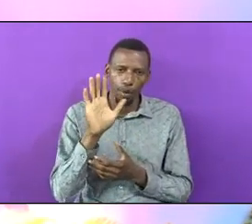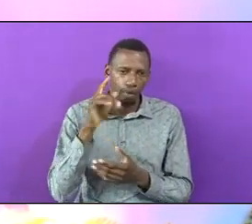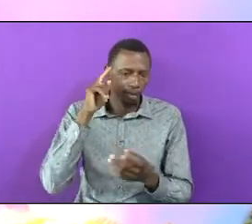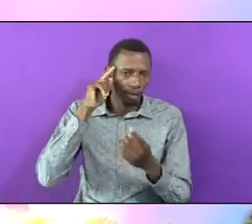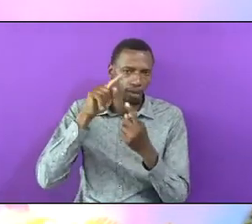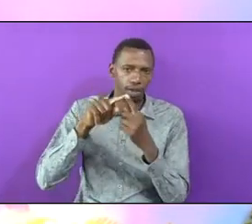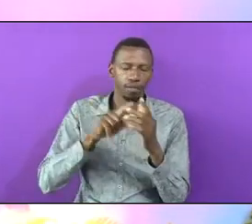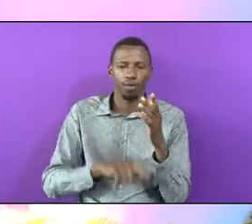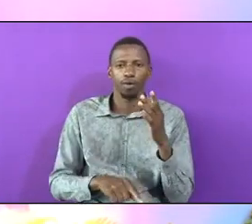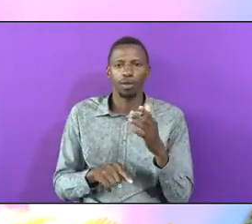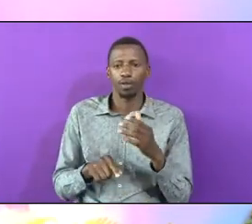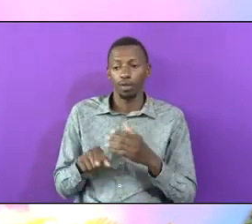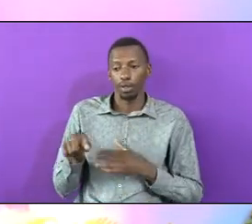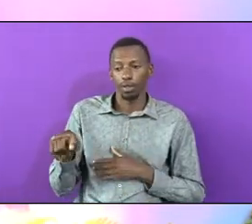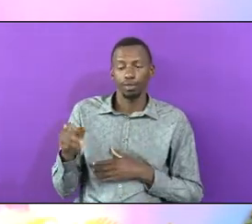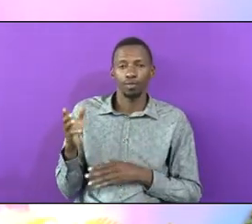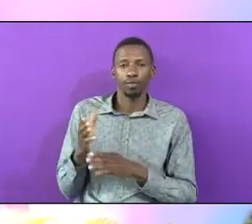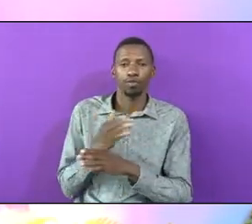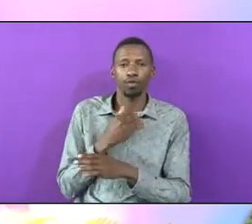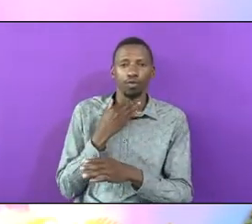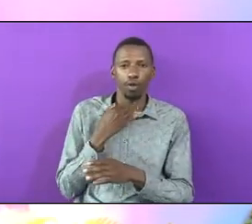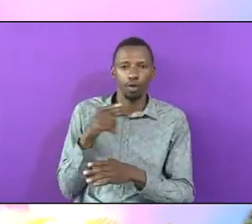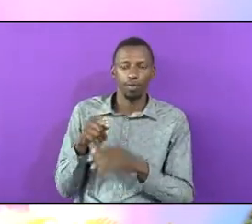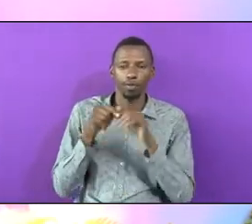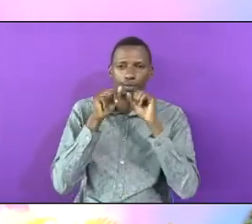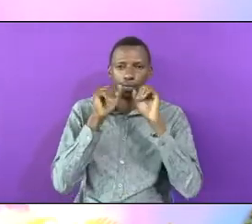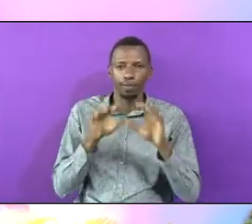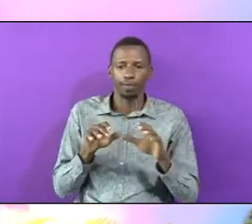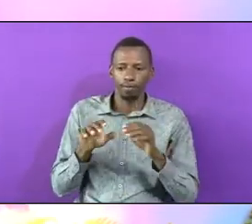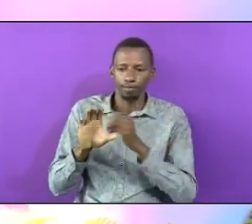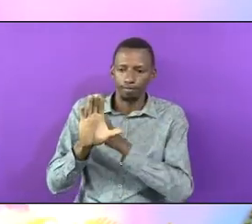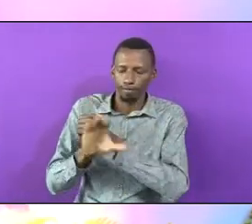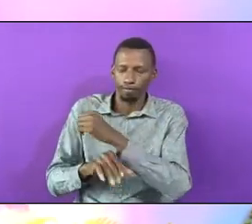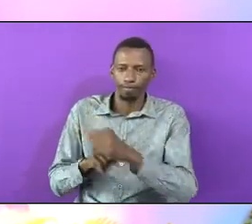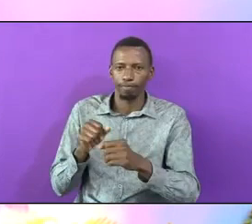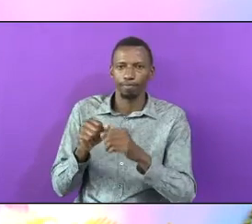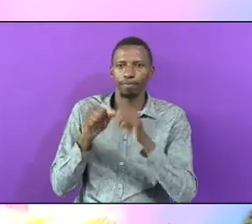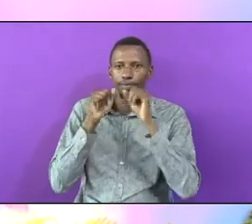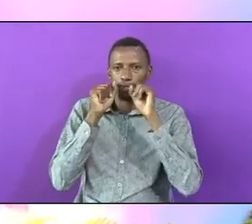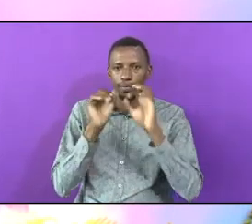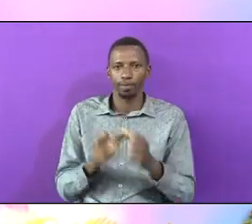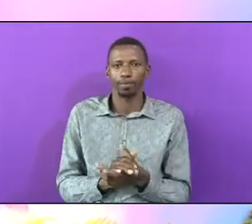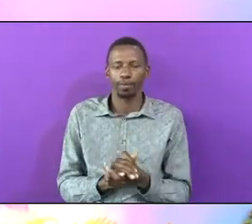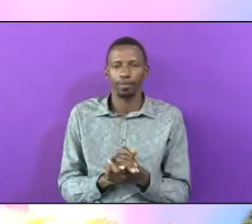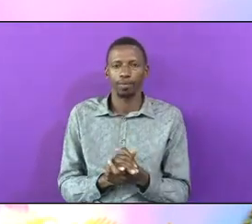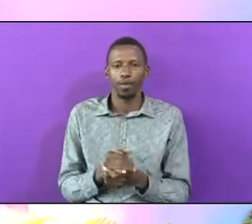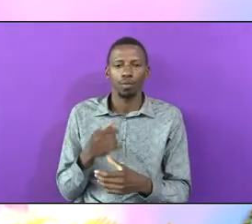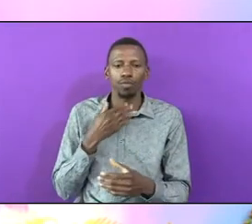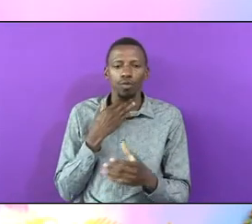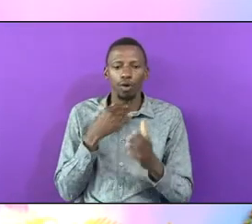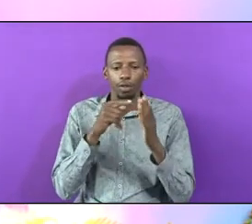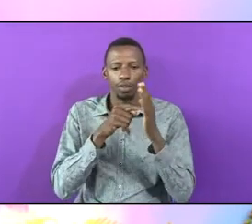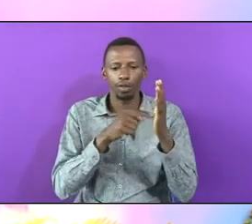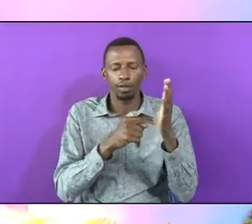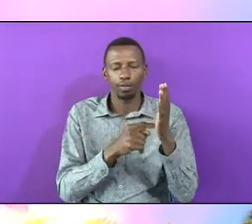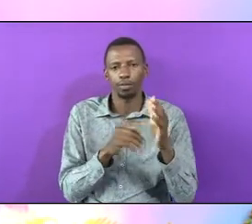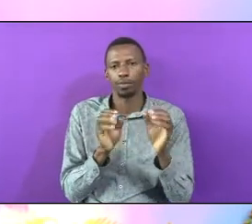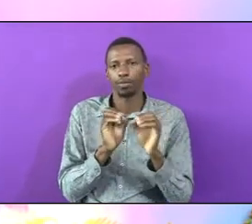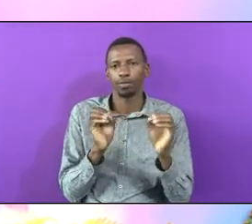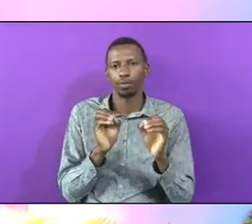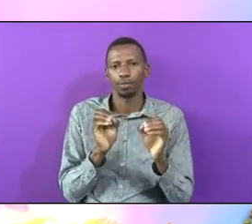He Wanted These Blessings And He Stole The Blessing I Don't Want To Go Into The Details Because